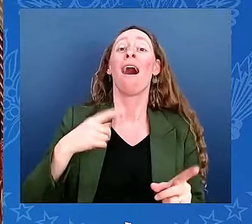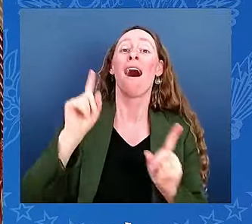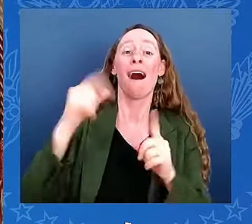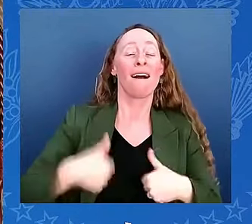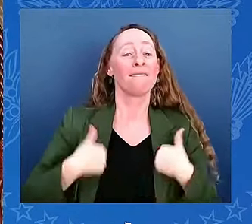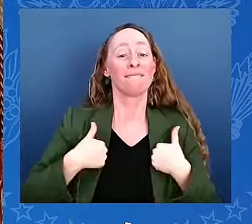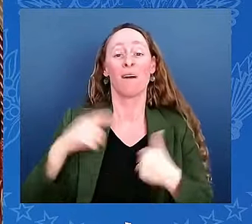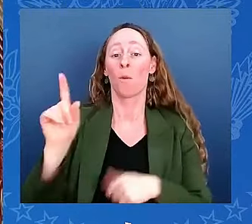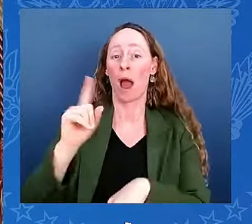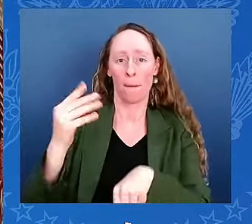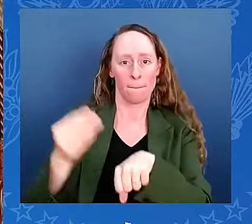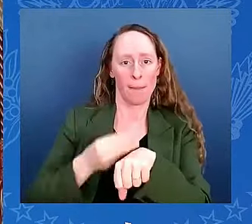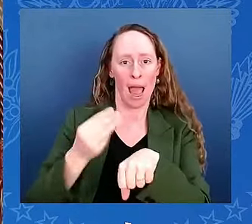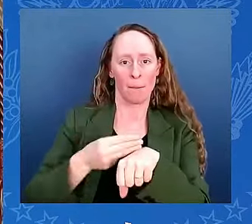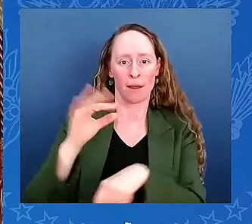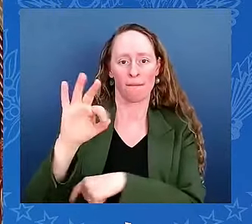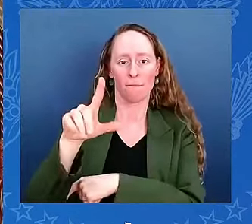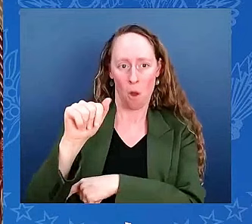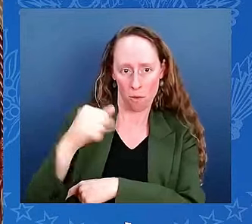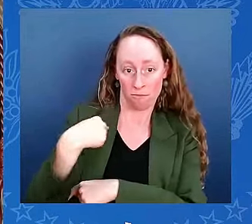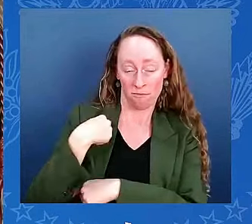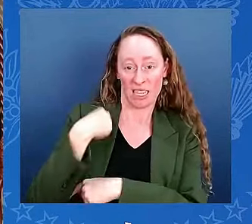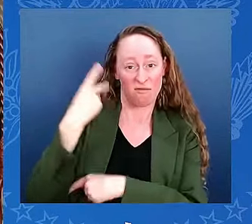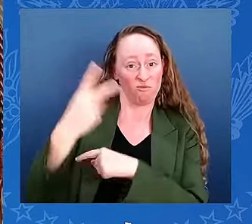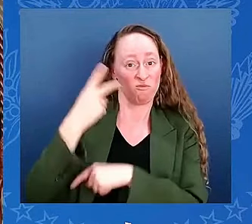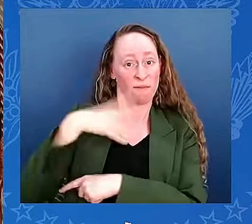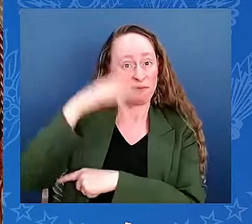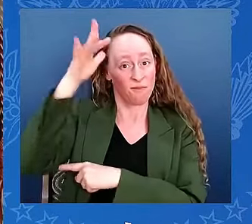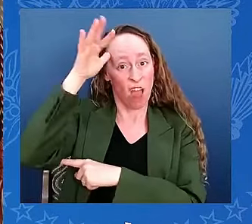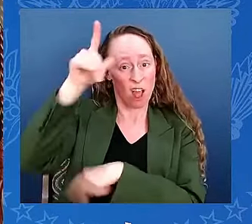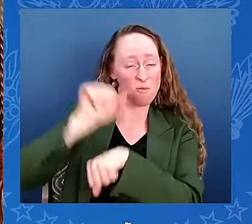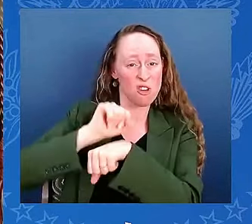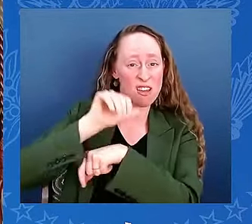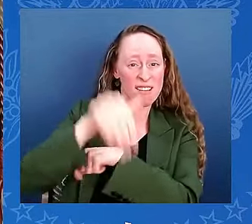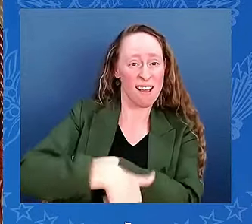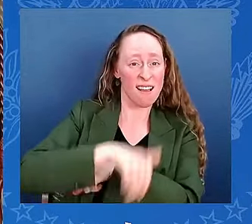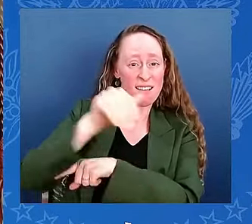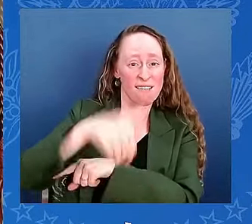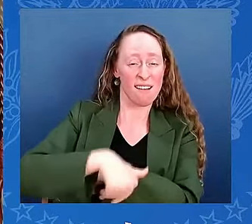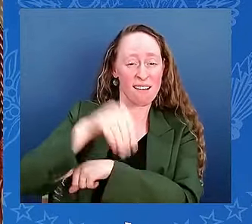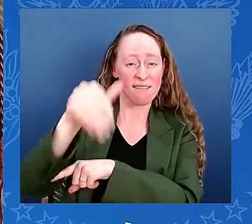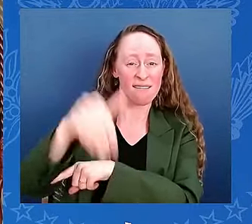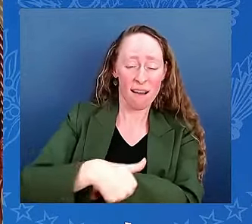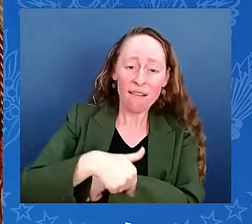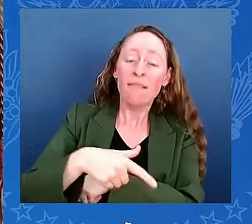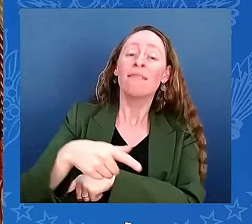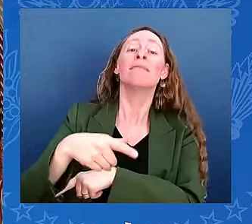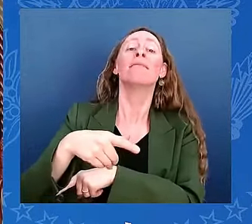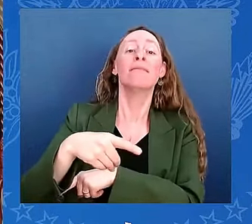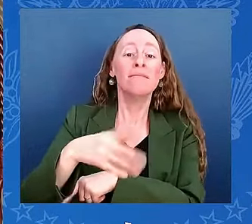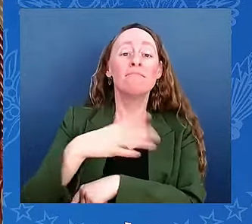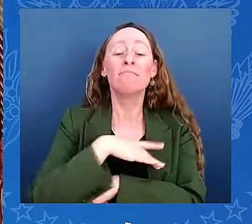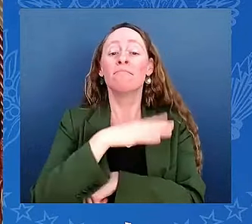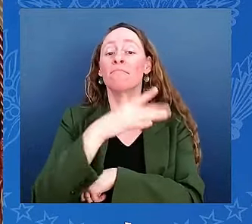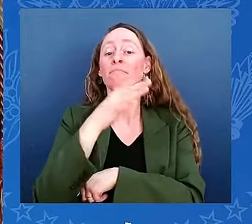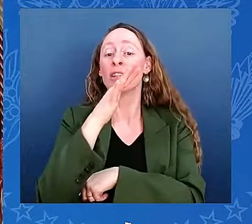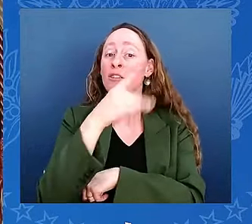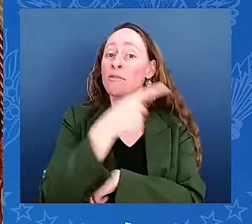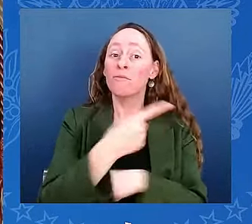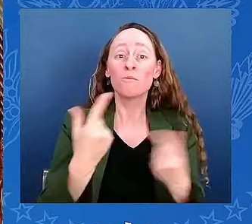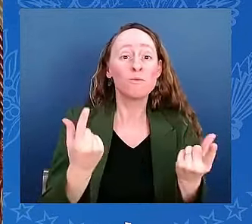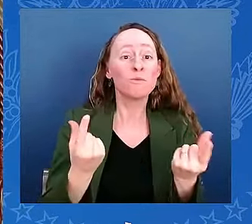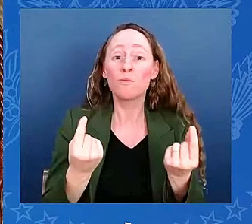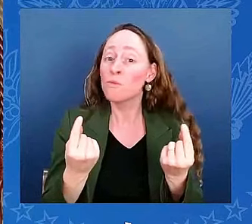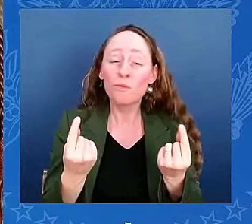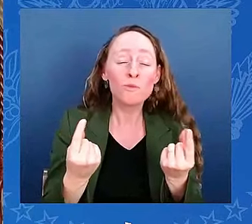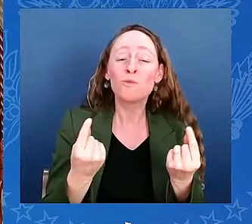my mother would gather us up and light the dia in the small closet that doubled as a puja room, as a prayer room in our house.